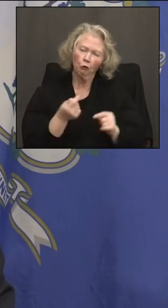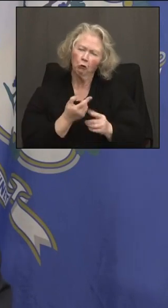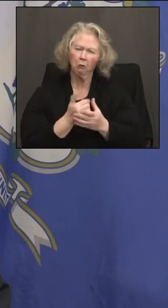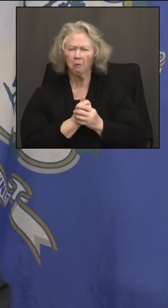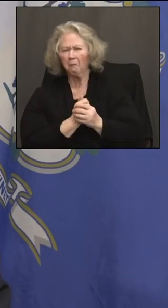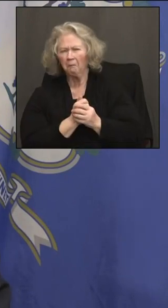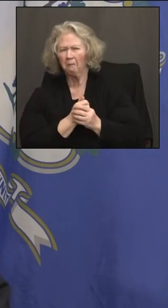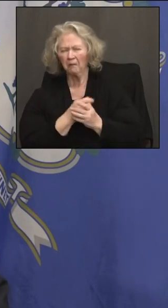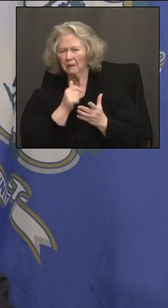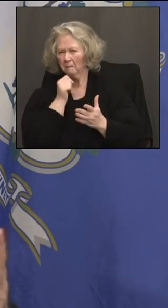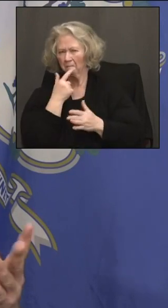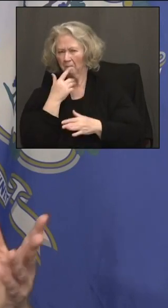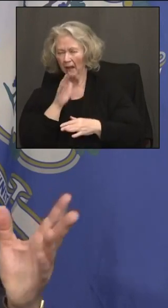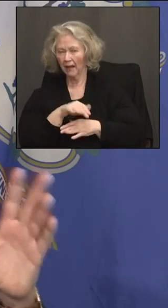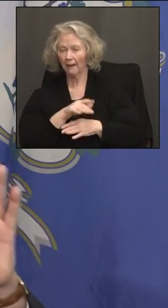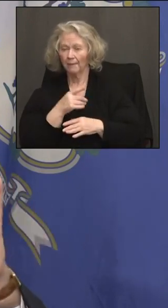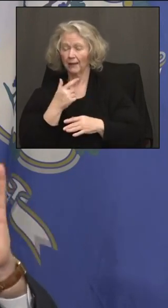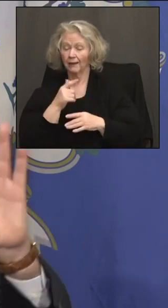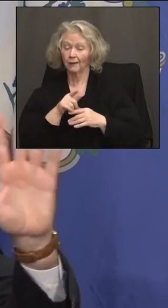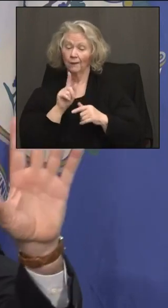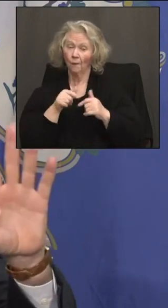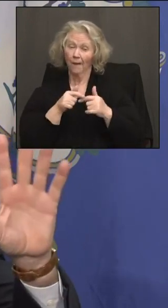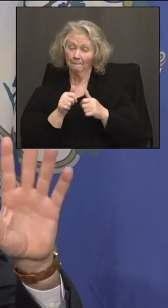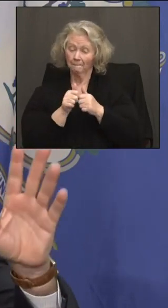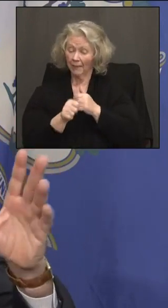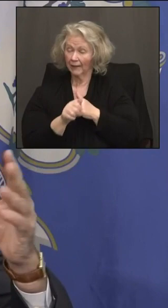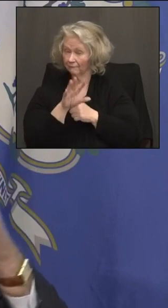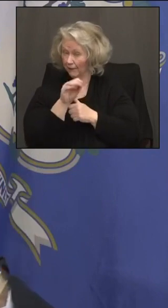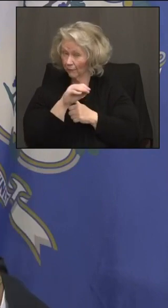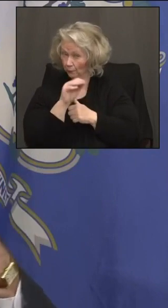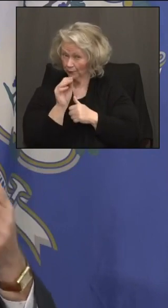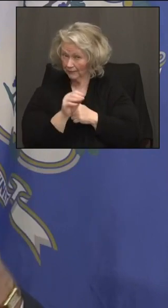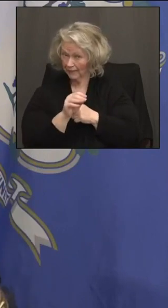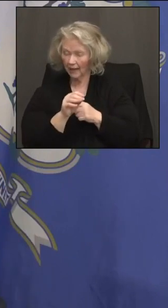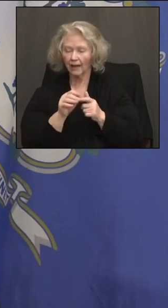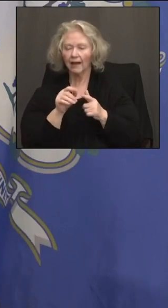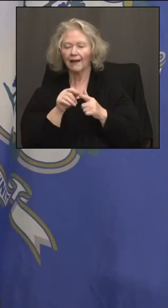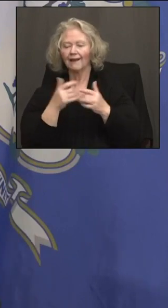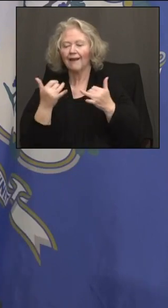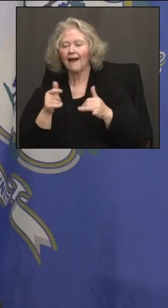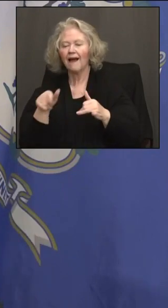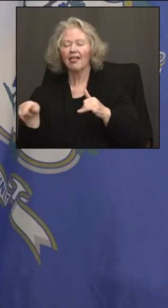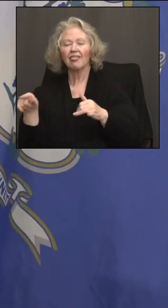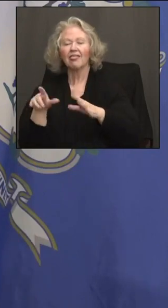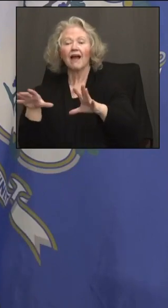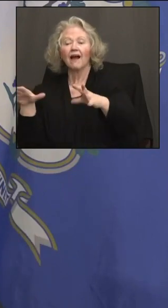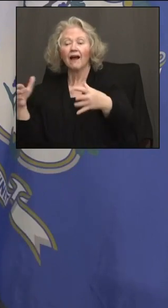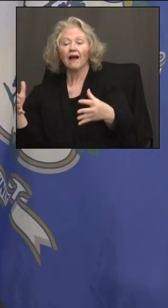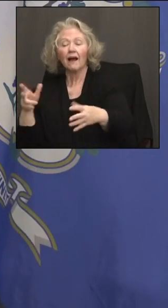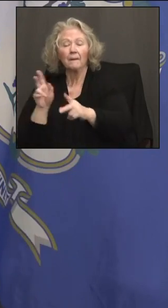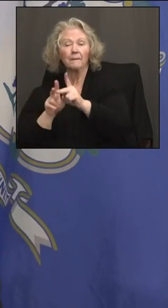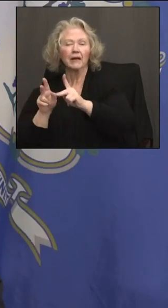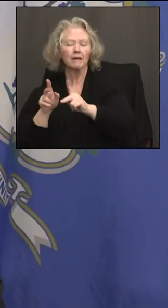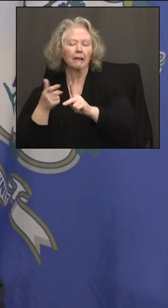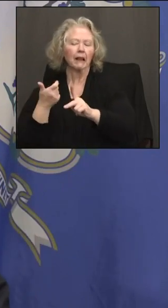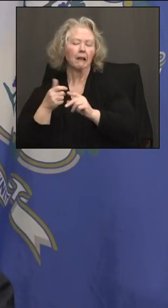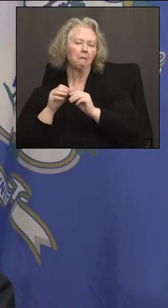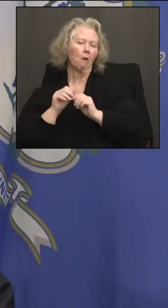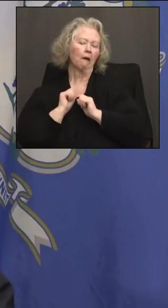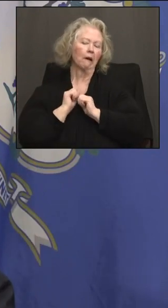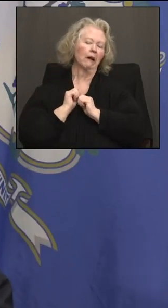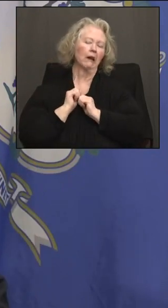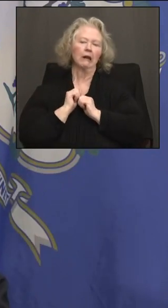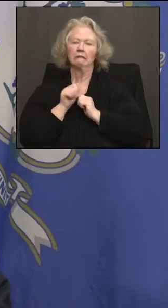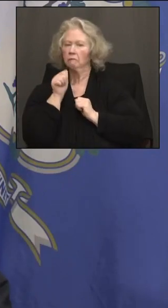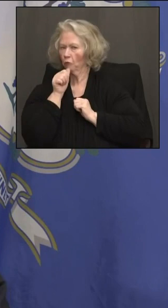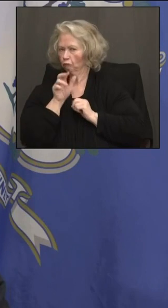50%, like we saw in Israel, you're moving into a category of people that are a little more hesitant, a little more wait and see, and we have